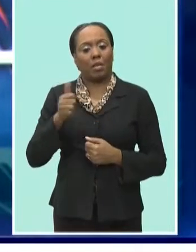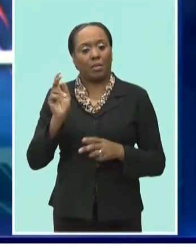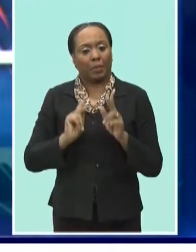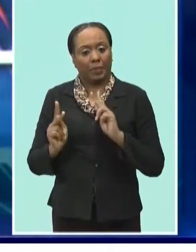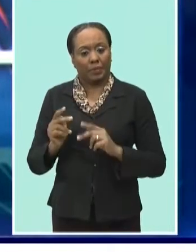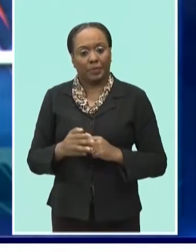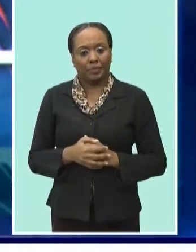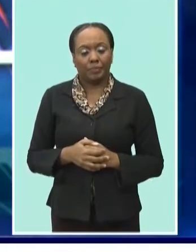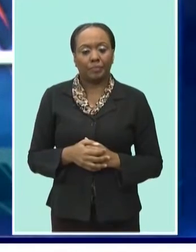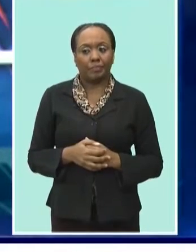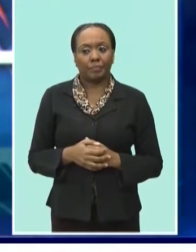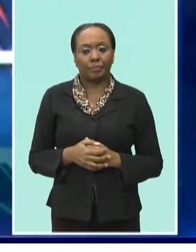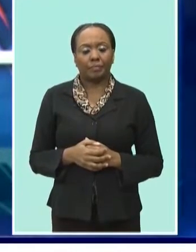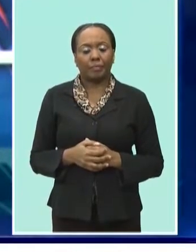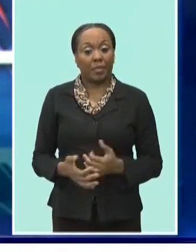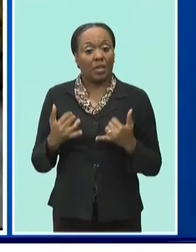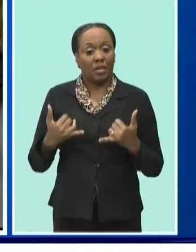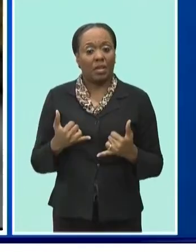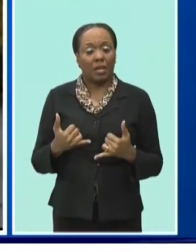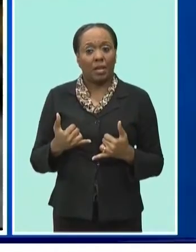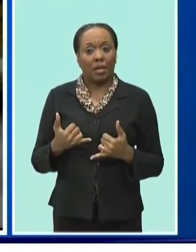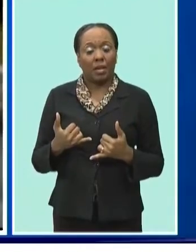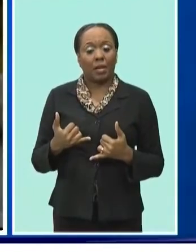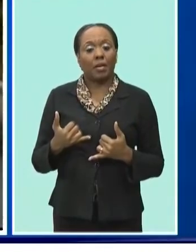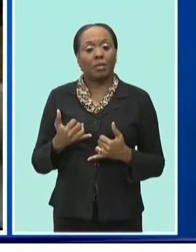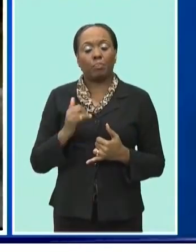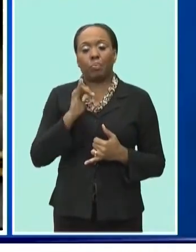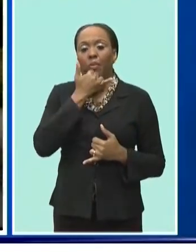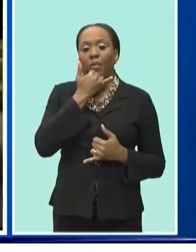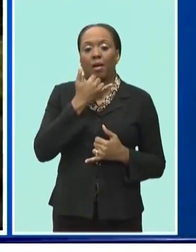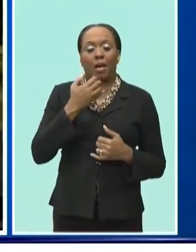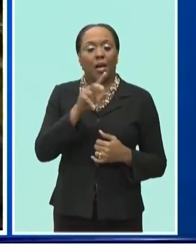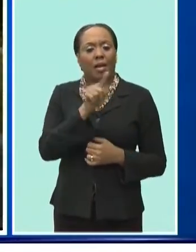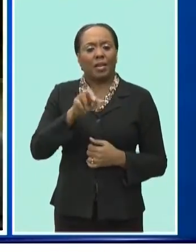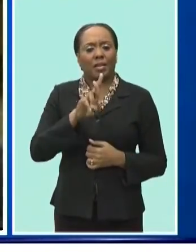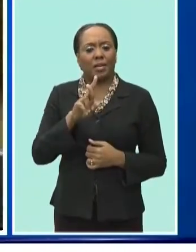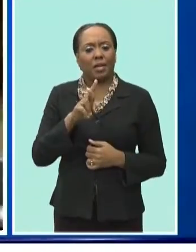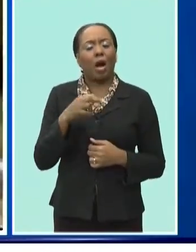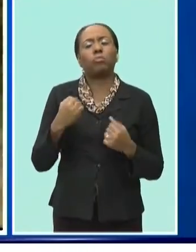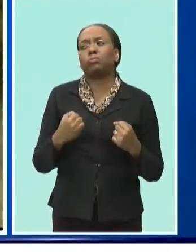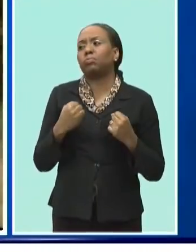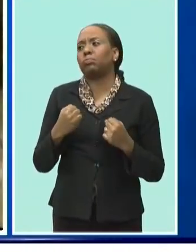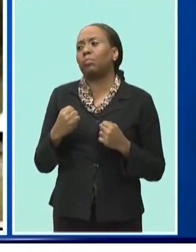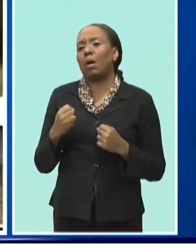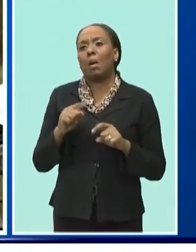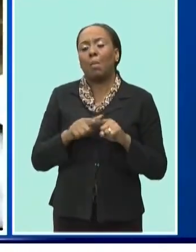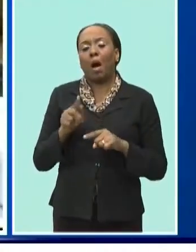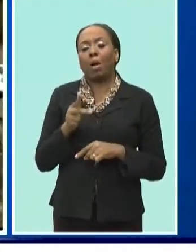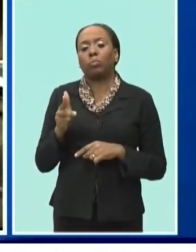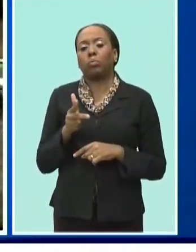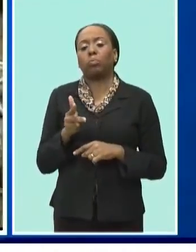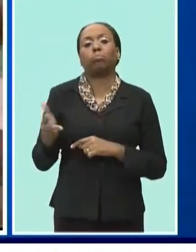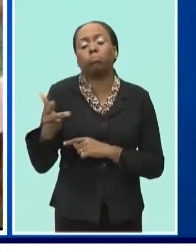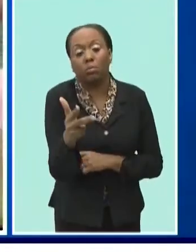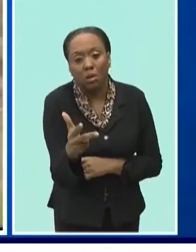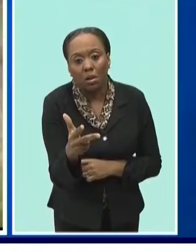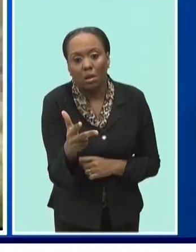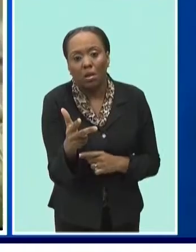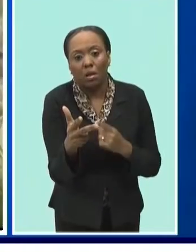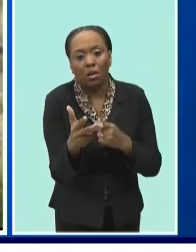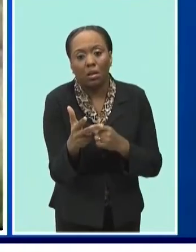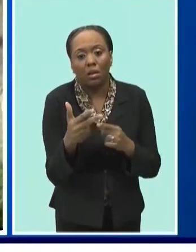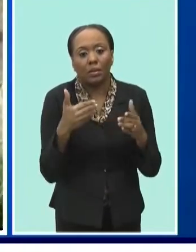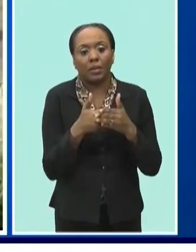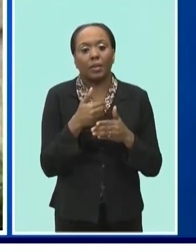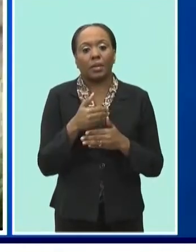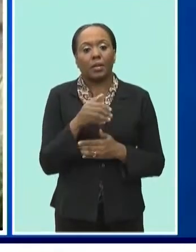Managed to walk away with only minor injuries after his vehicle ran off the road this morning. That accident took place in the area between